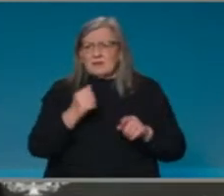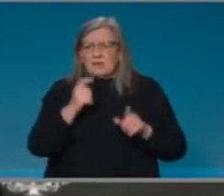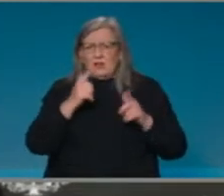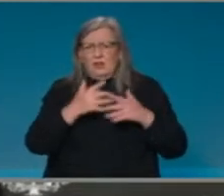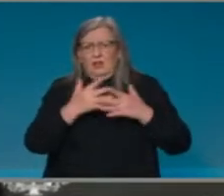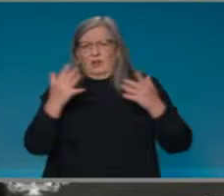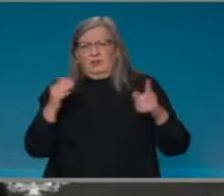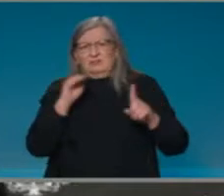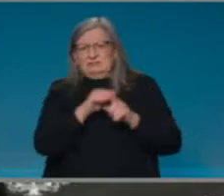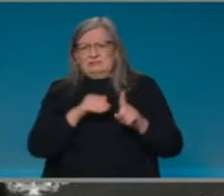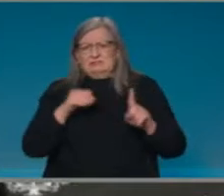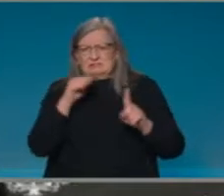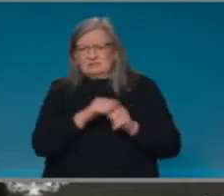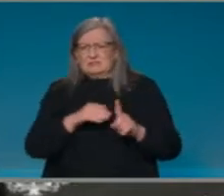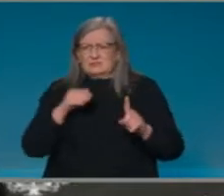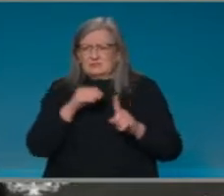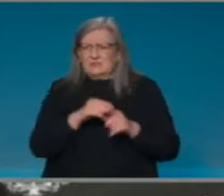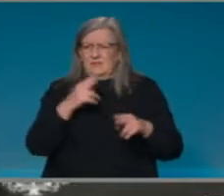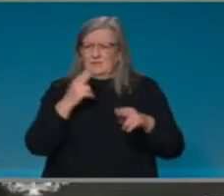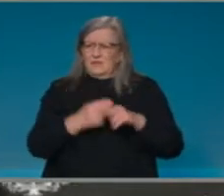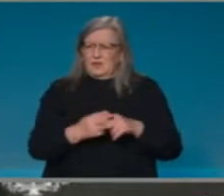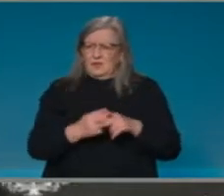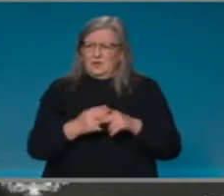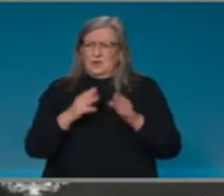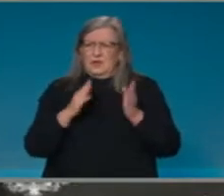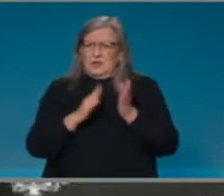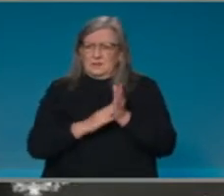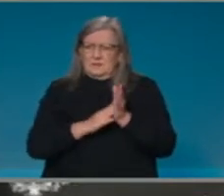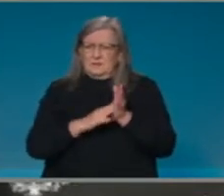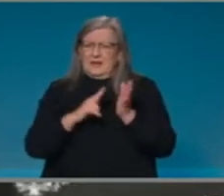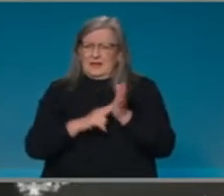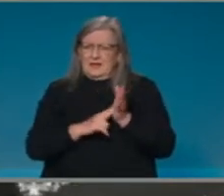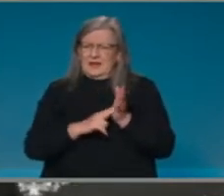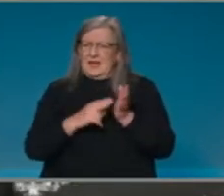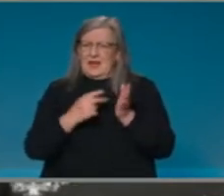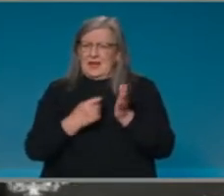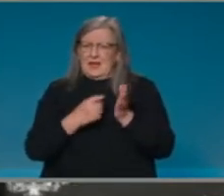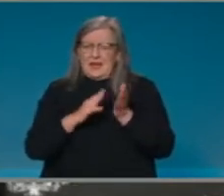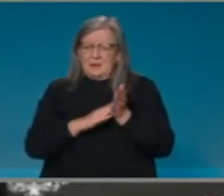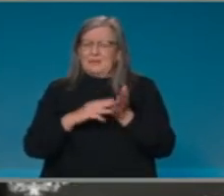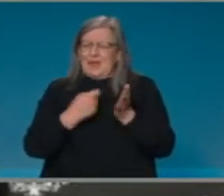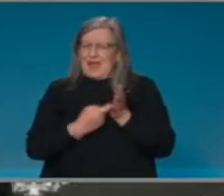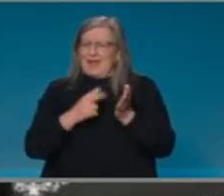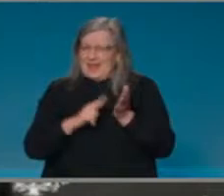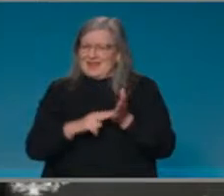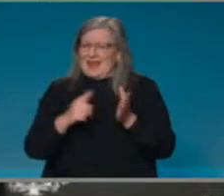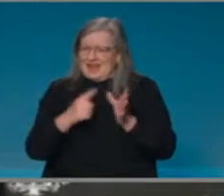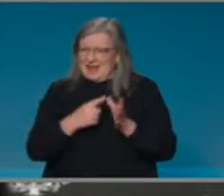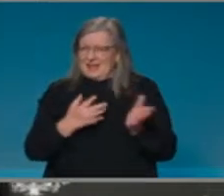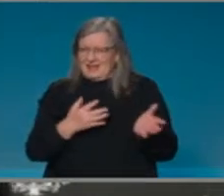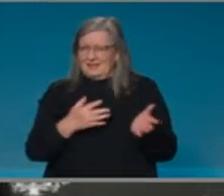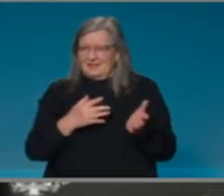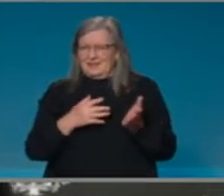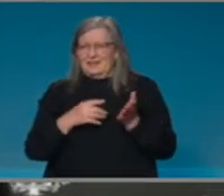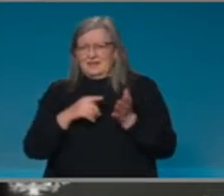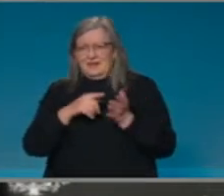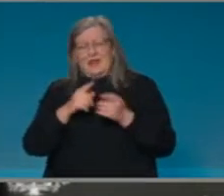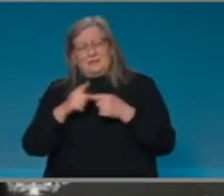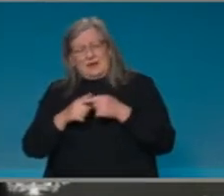for the mRNA vaccines from those that are under 59. So we want to make sure that they have that. I would note